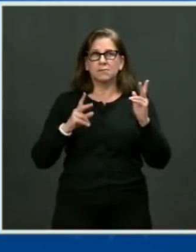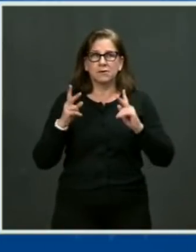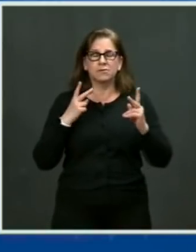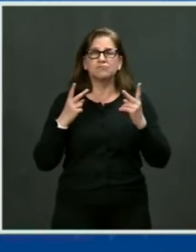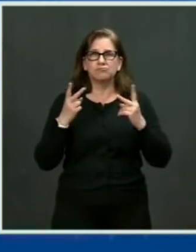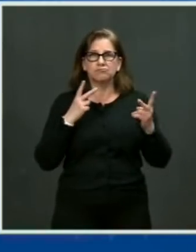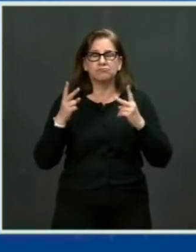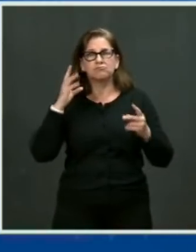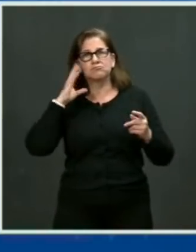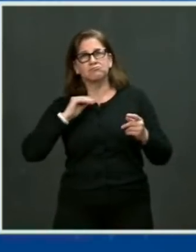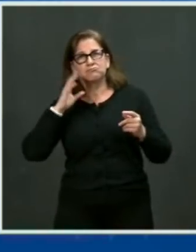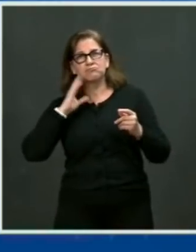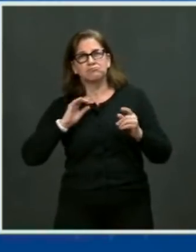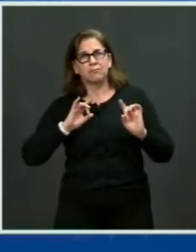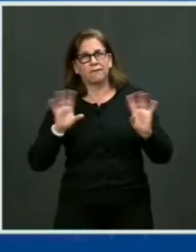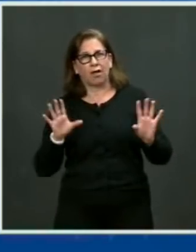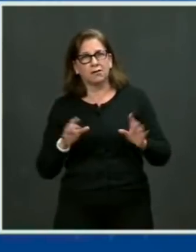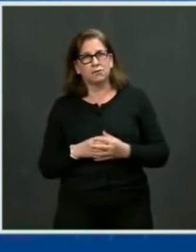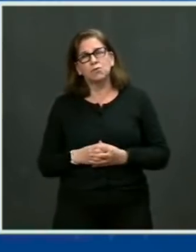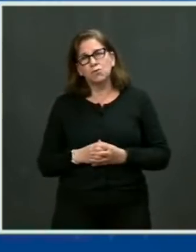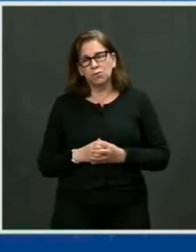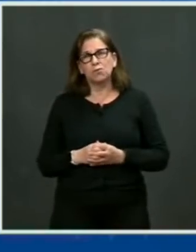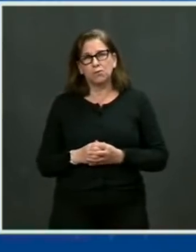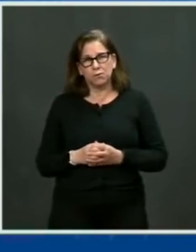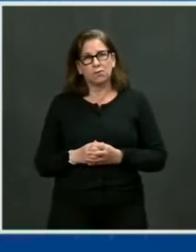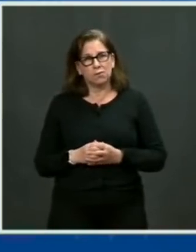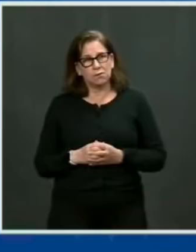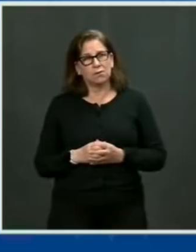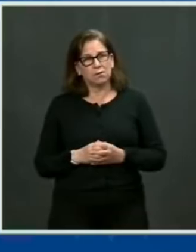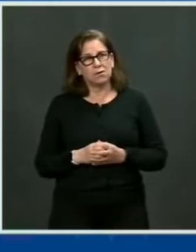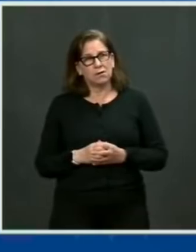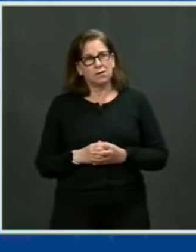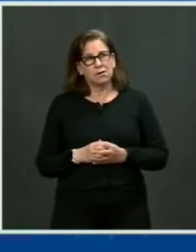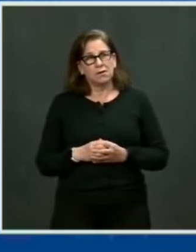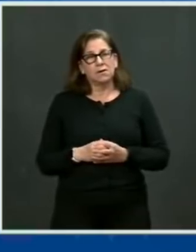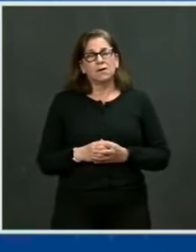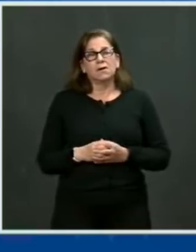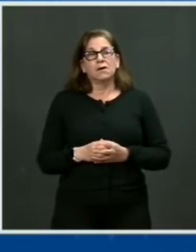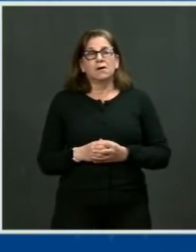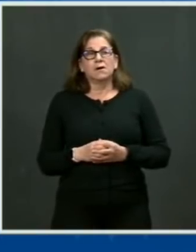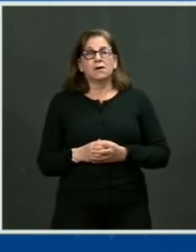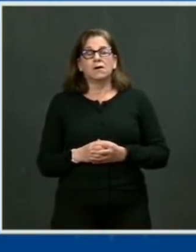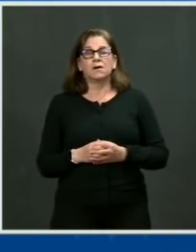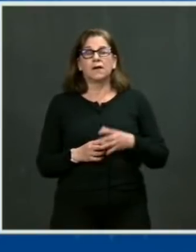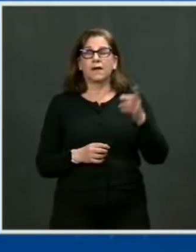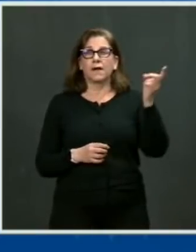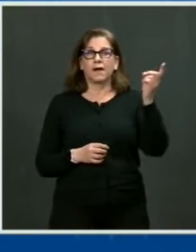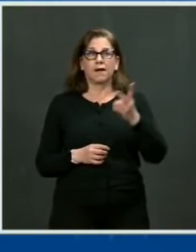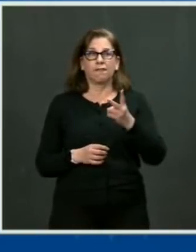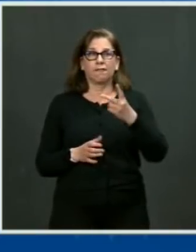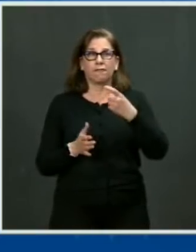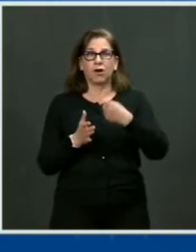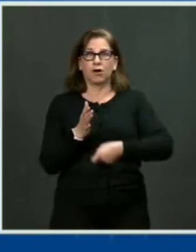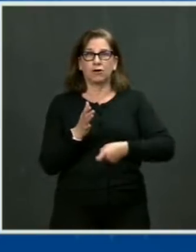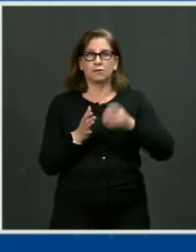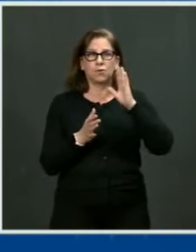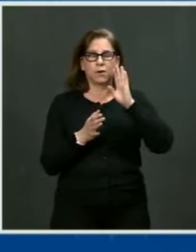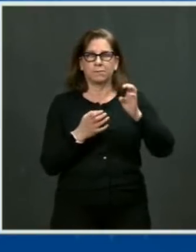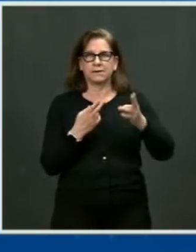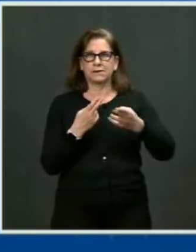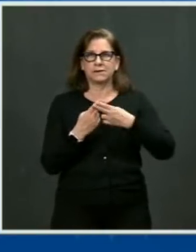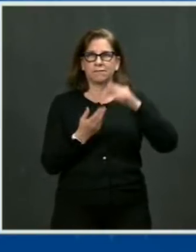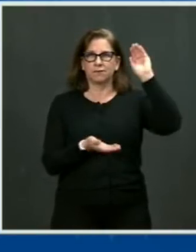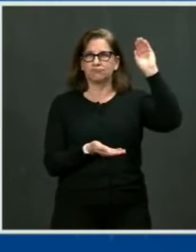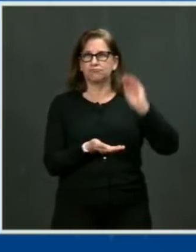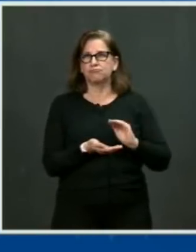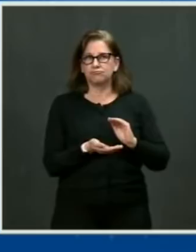trigger. For a fraction of the cost of gun violence, we can save lives, create safe and